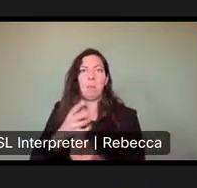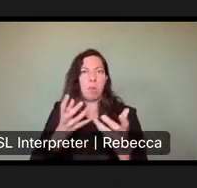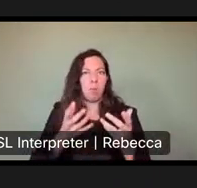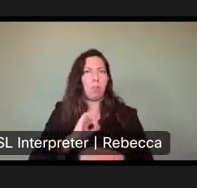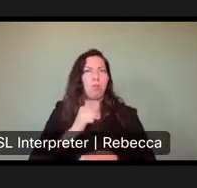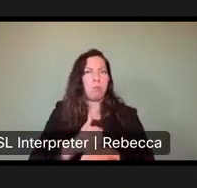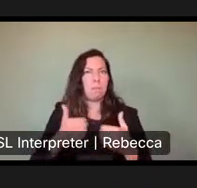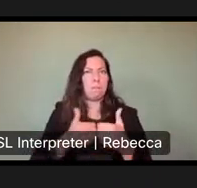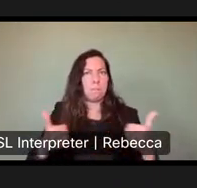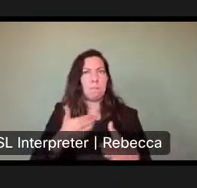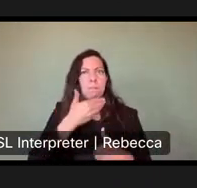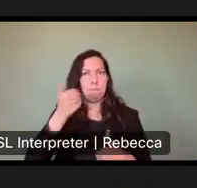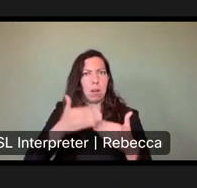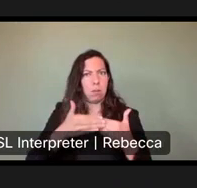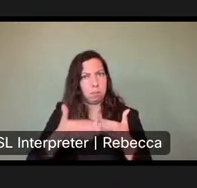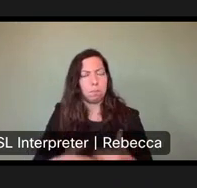Thank you, Toby.